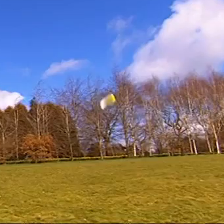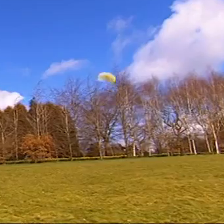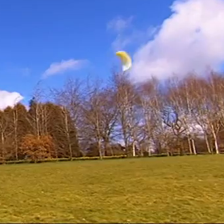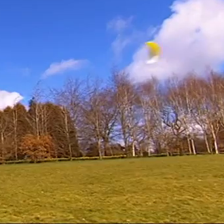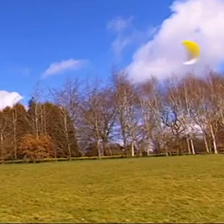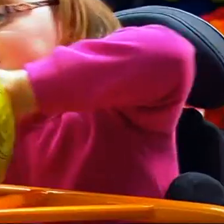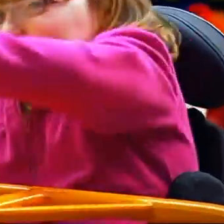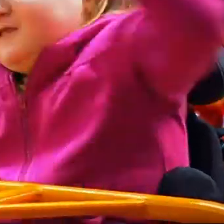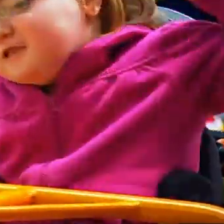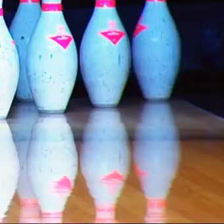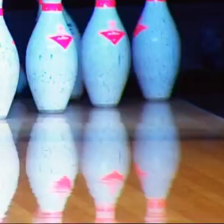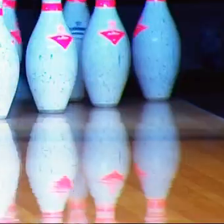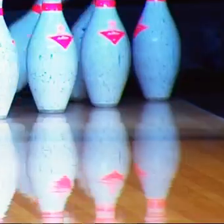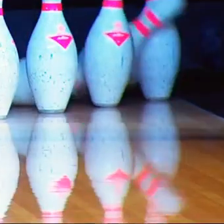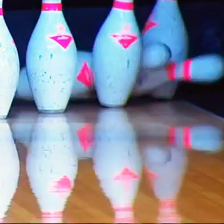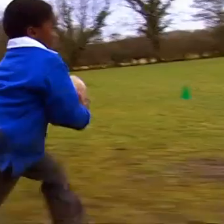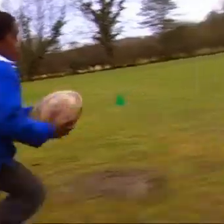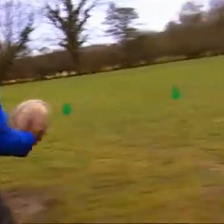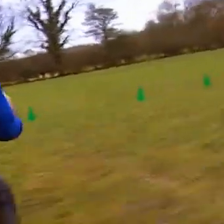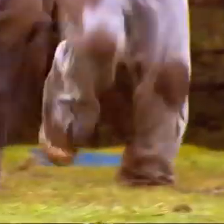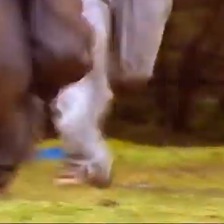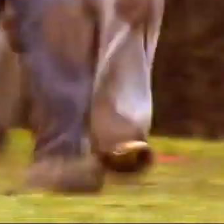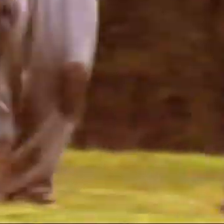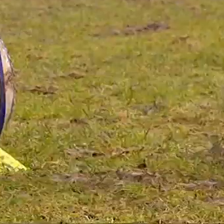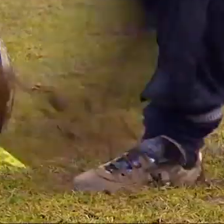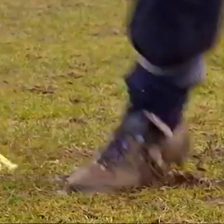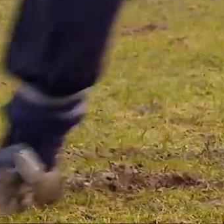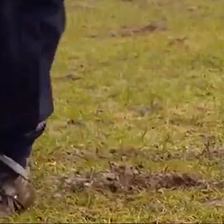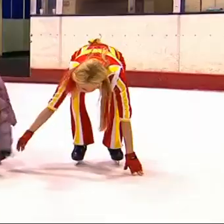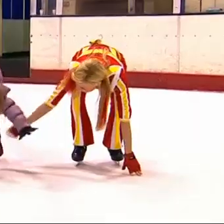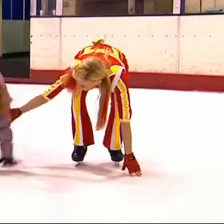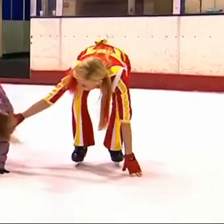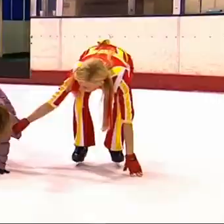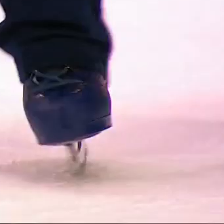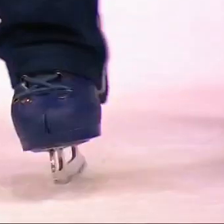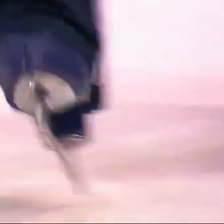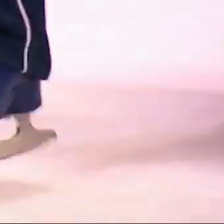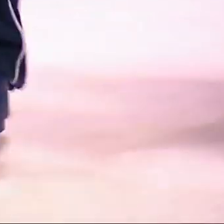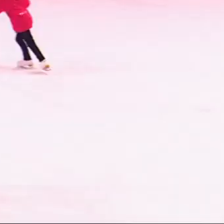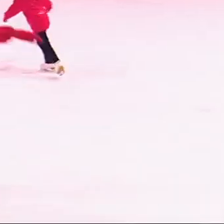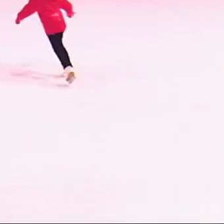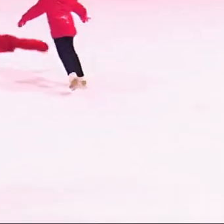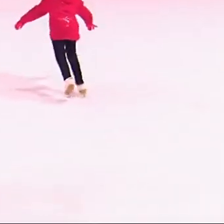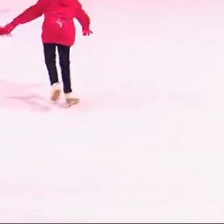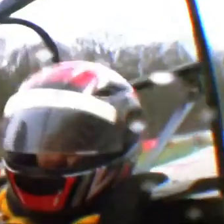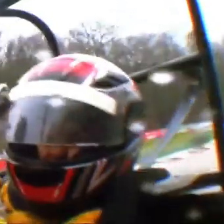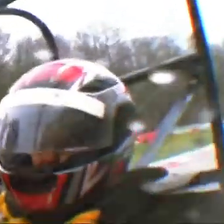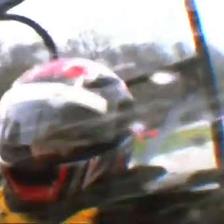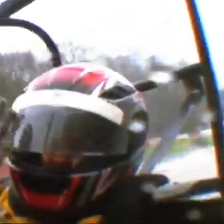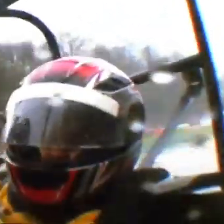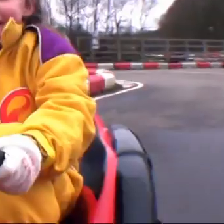strong. Mighty tricky. Mighty muddy. Mighty slippy. Mighty